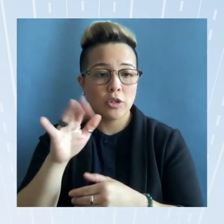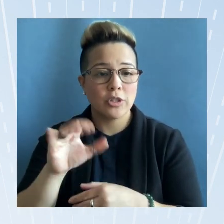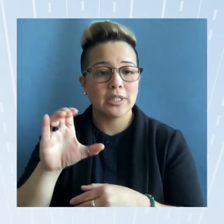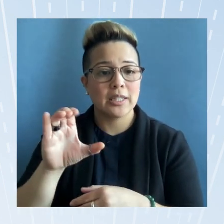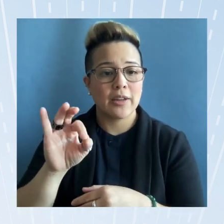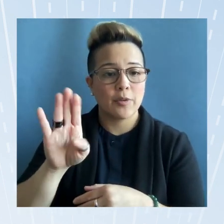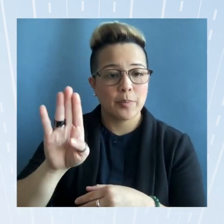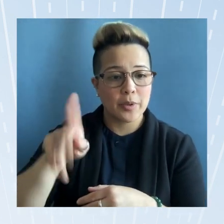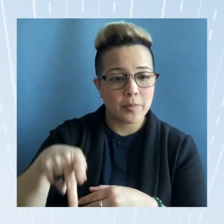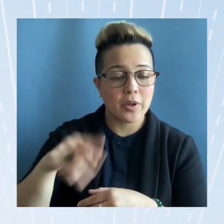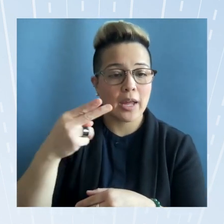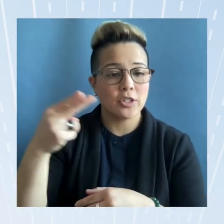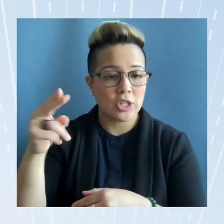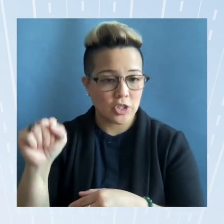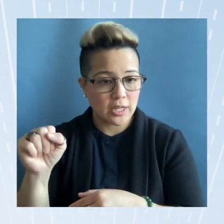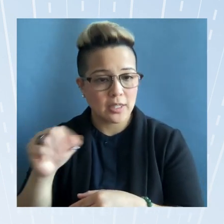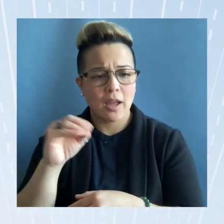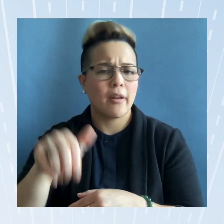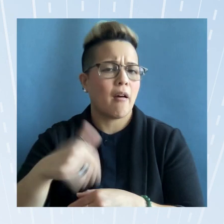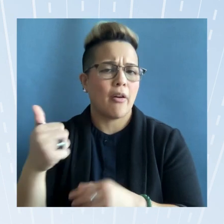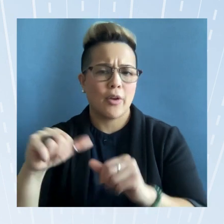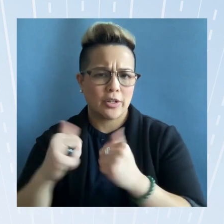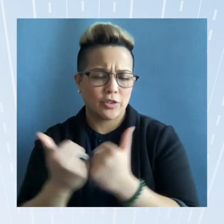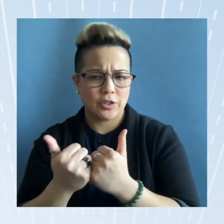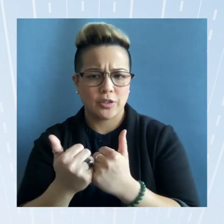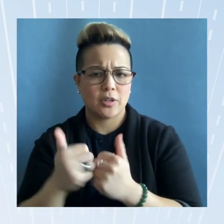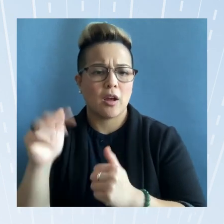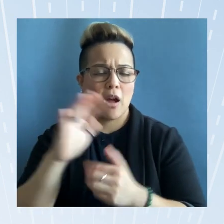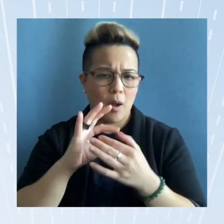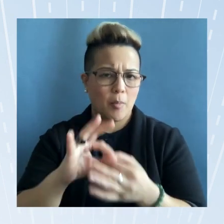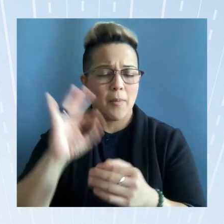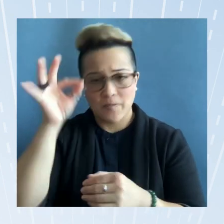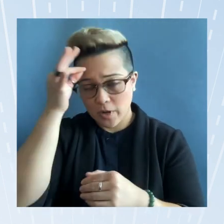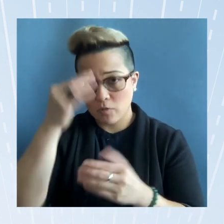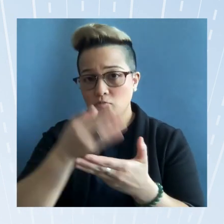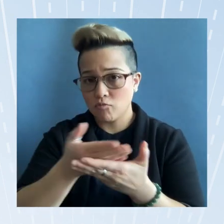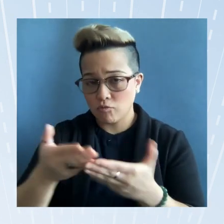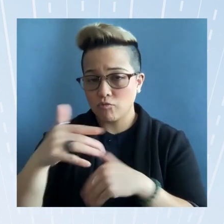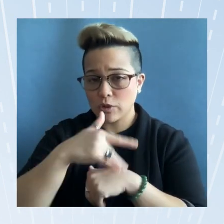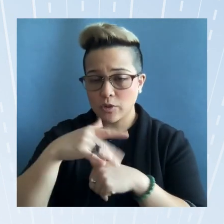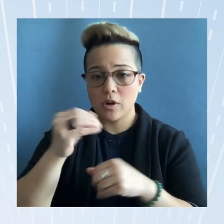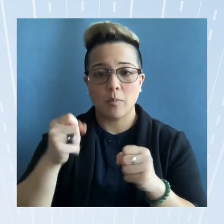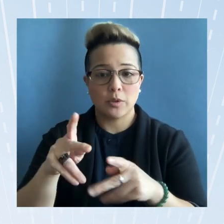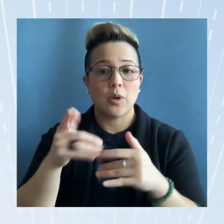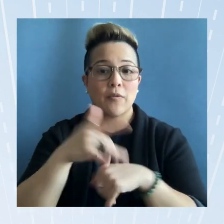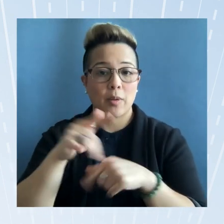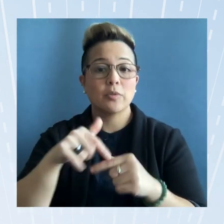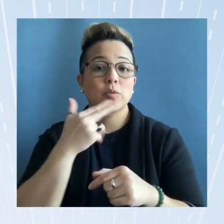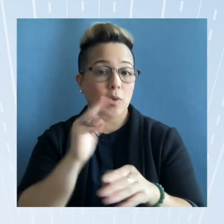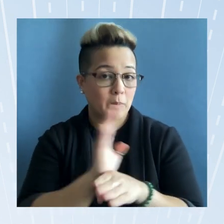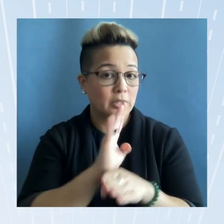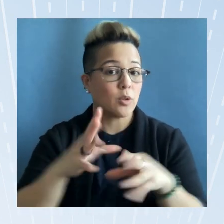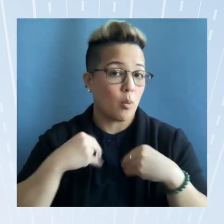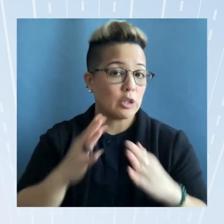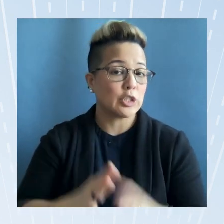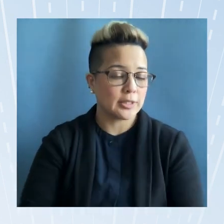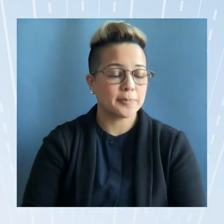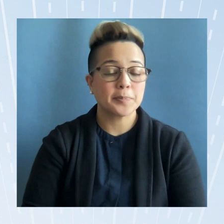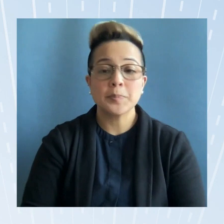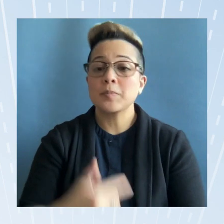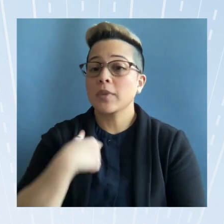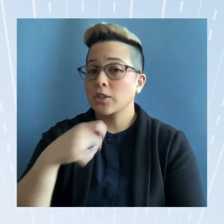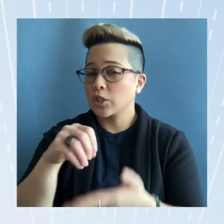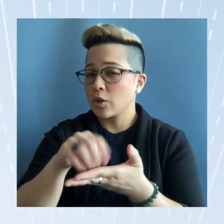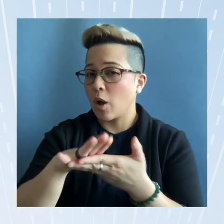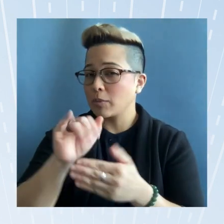hhs and other agencies about federal resources and opportunities available to small business owners i should note it